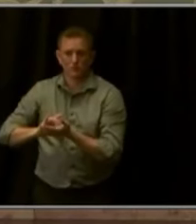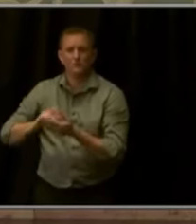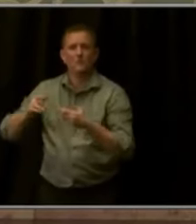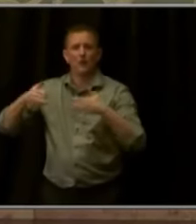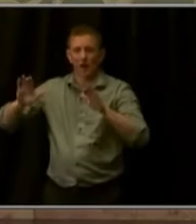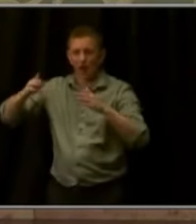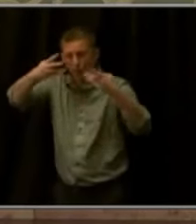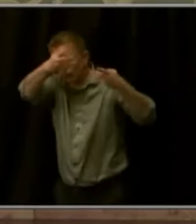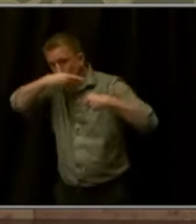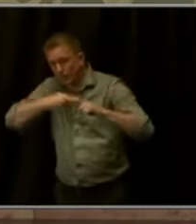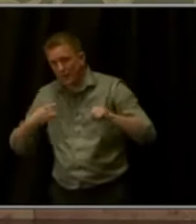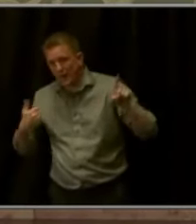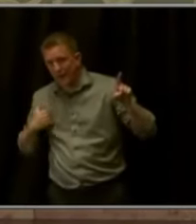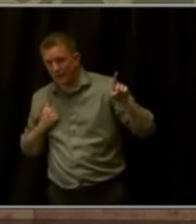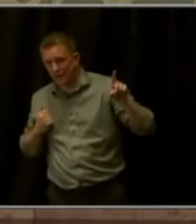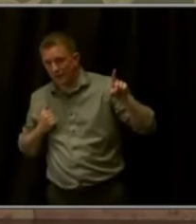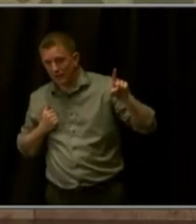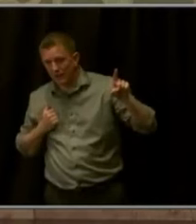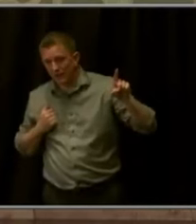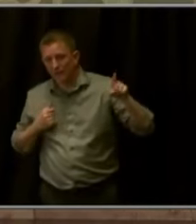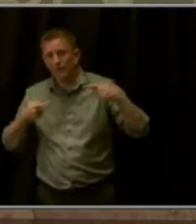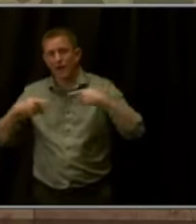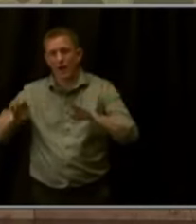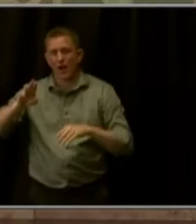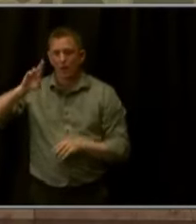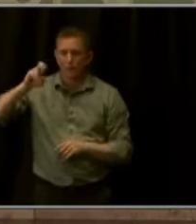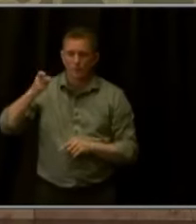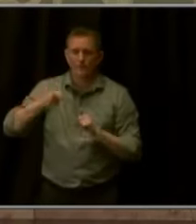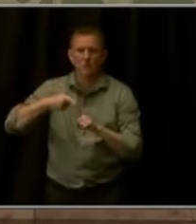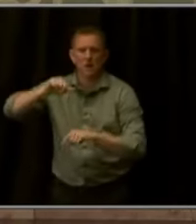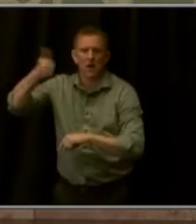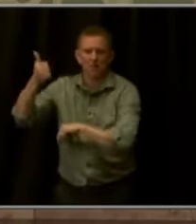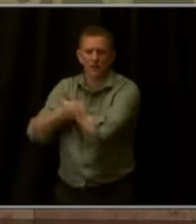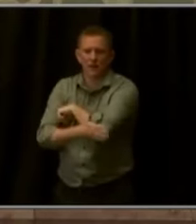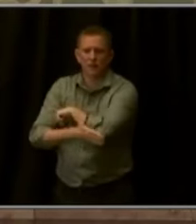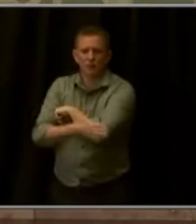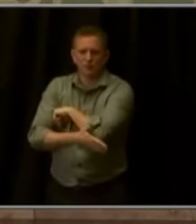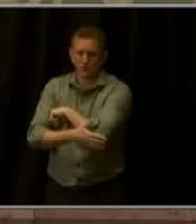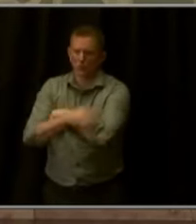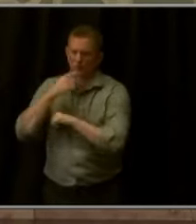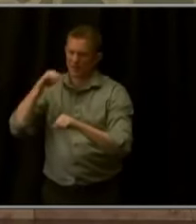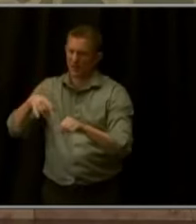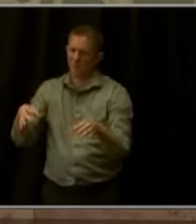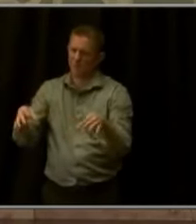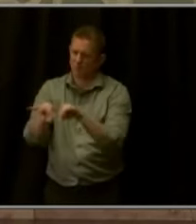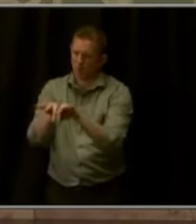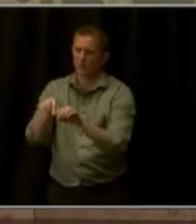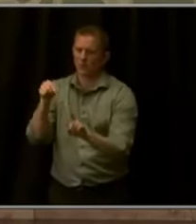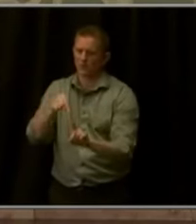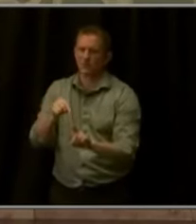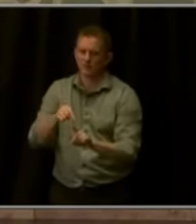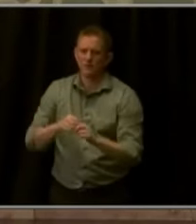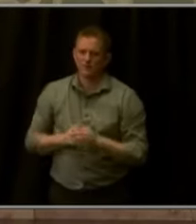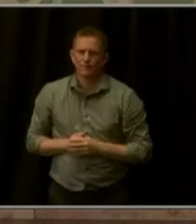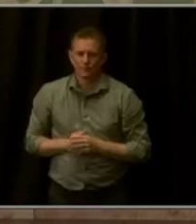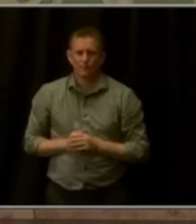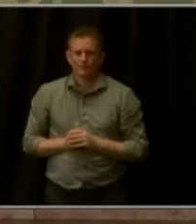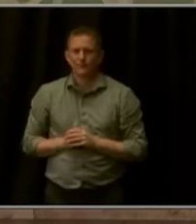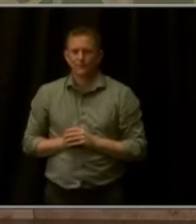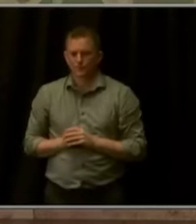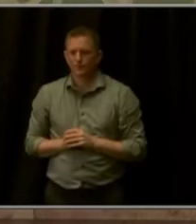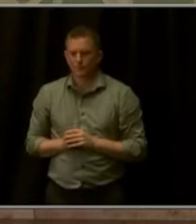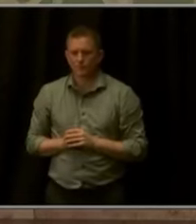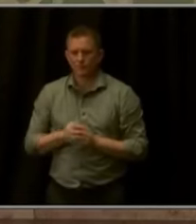and why the Prescription Drug Affordability Board is so vital to this work. We're also proposing more support for the